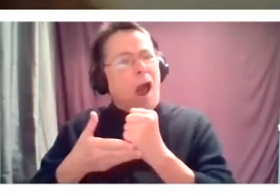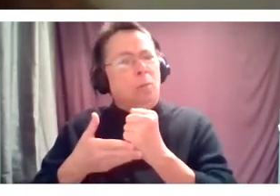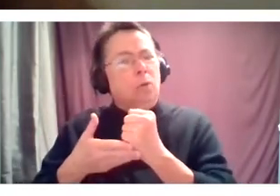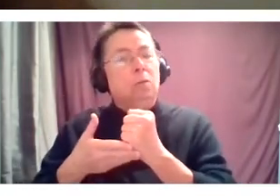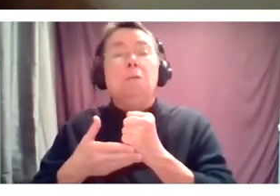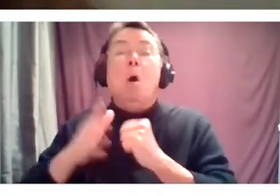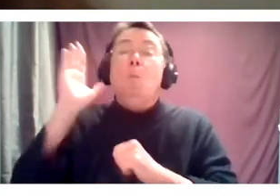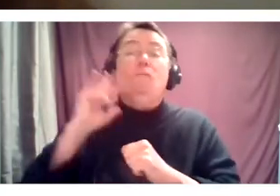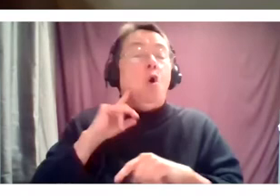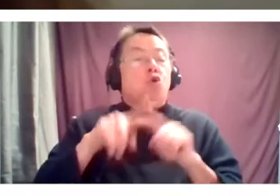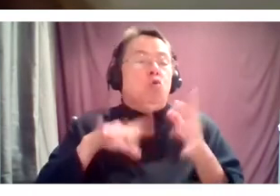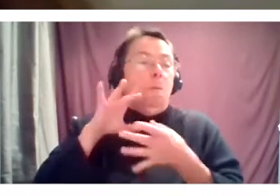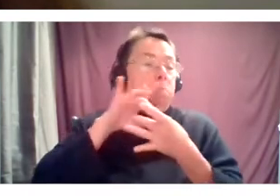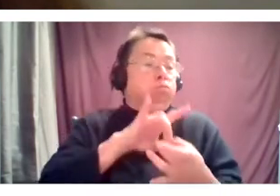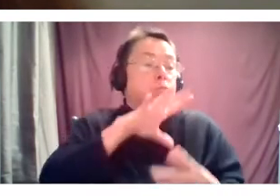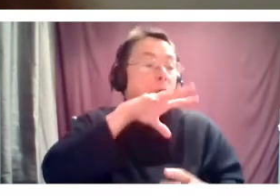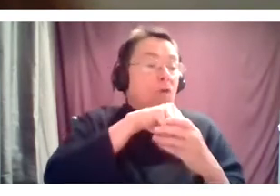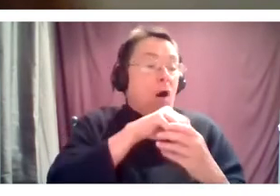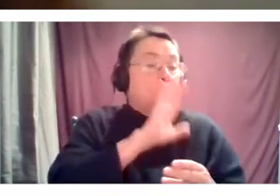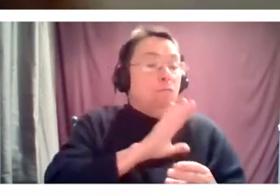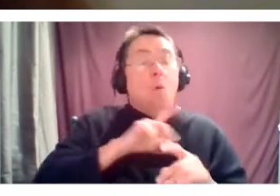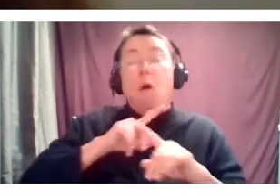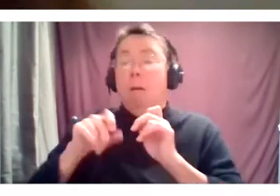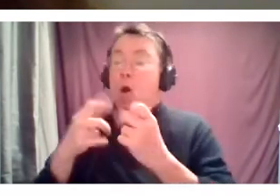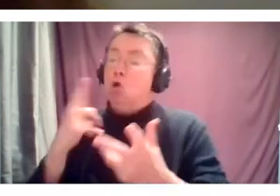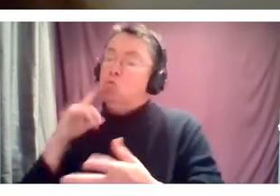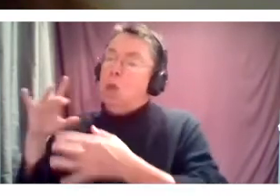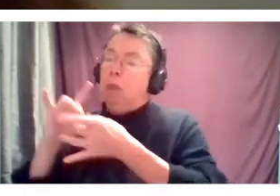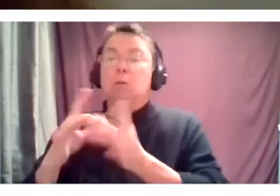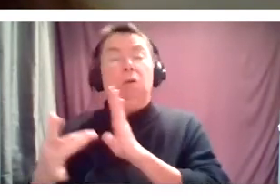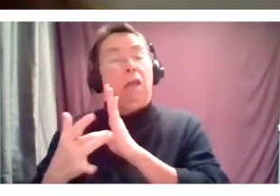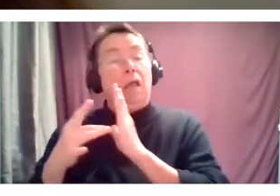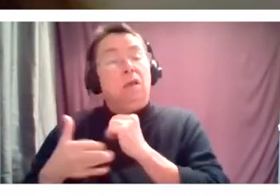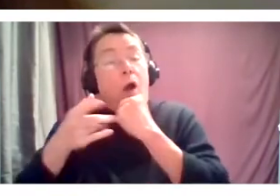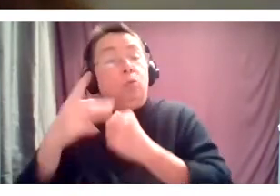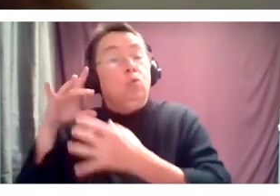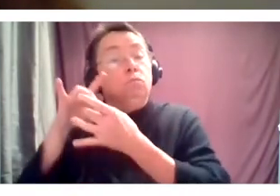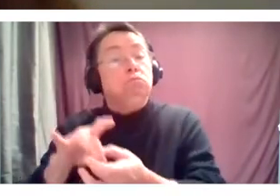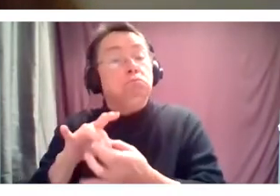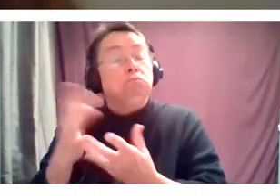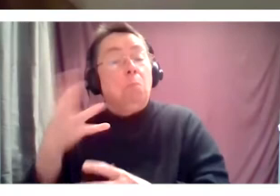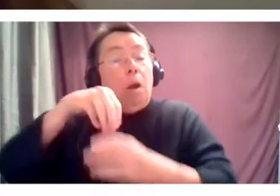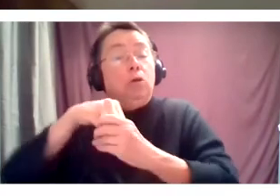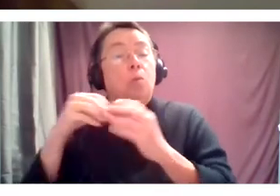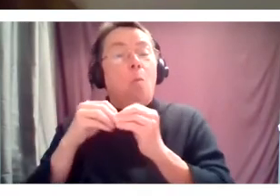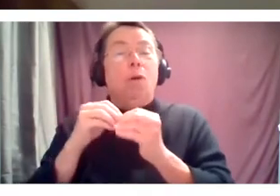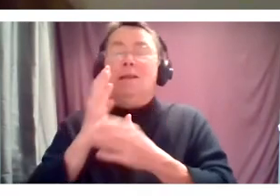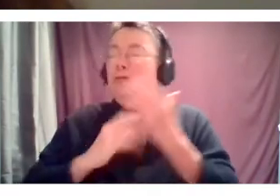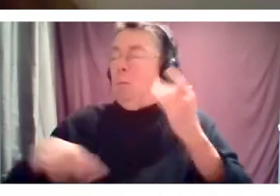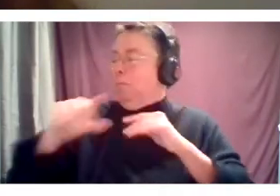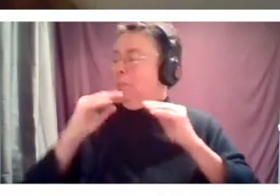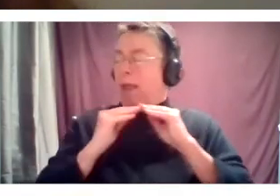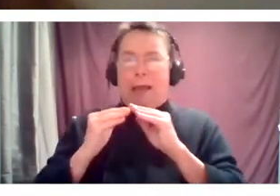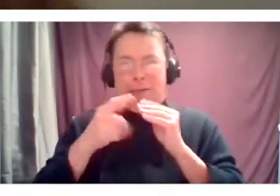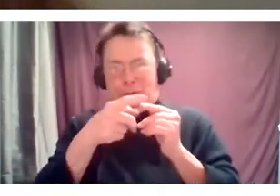participate before, which we're seeing on such a grand scale. And as a few of my colleagues here have mentioned, I think we will be